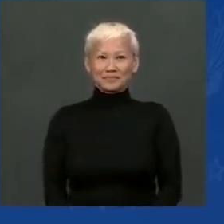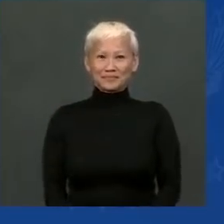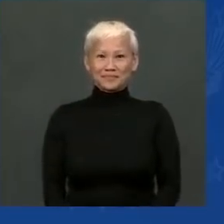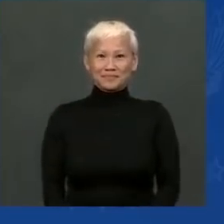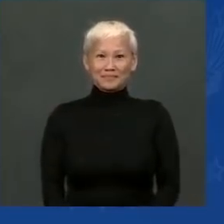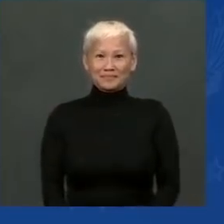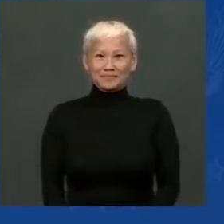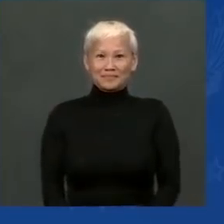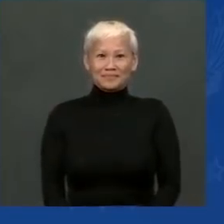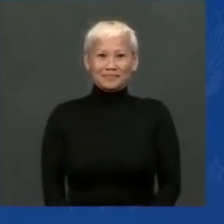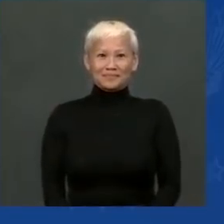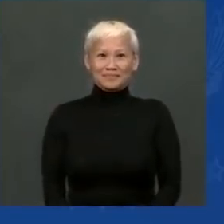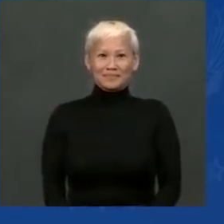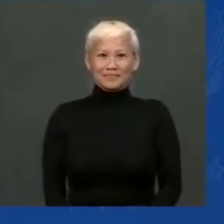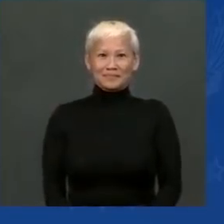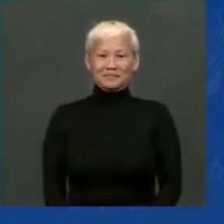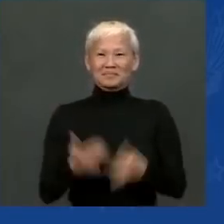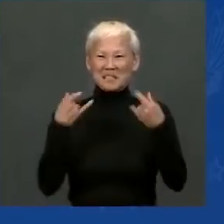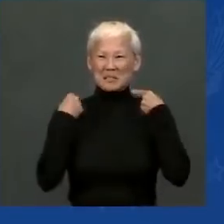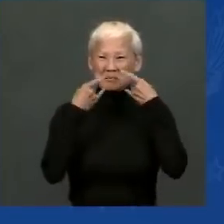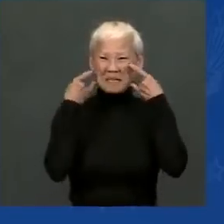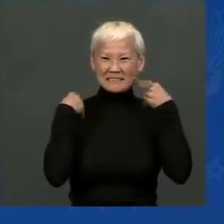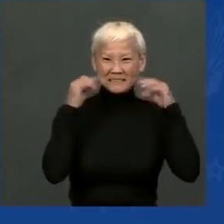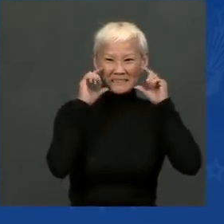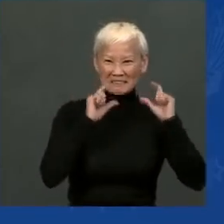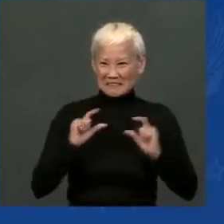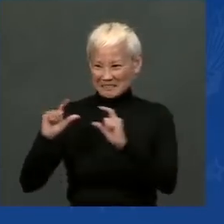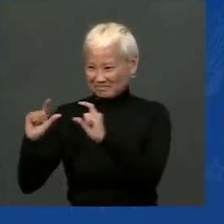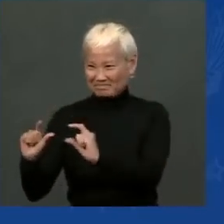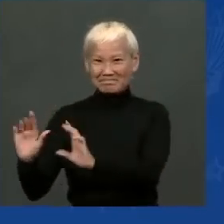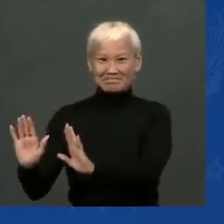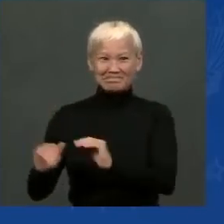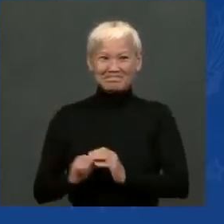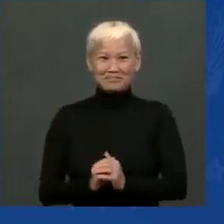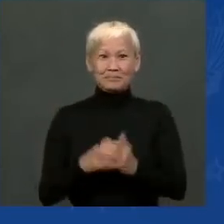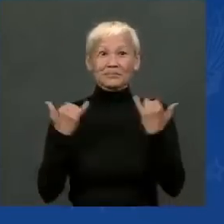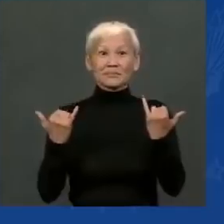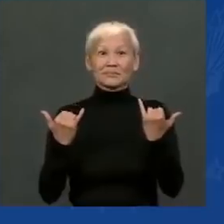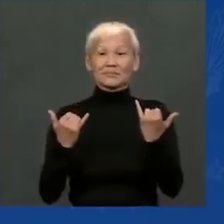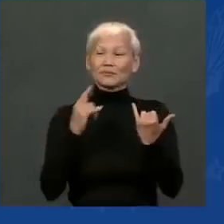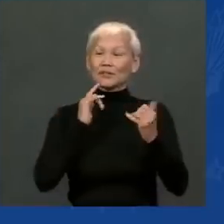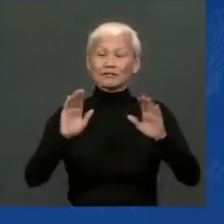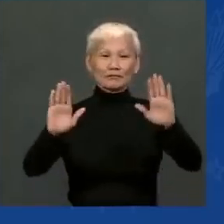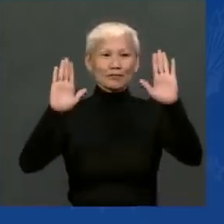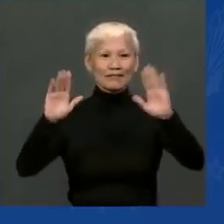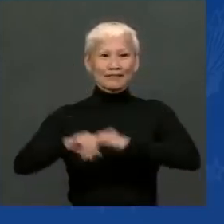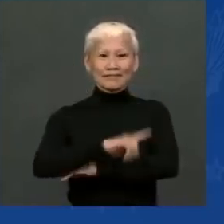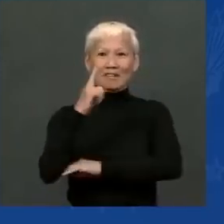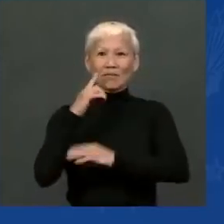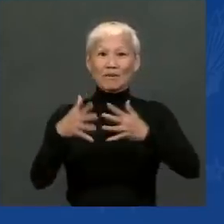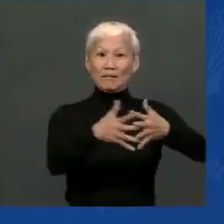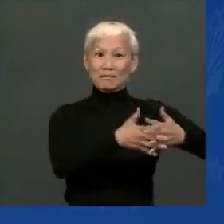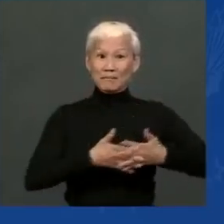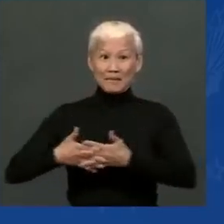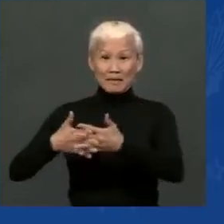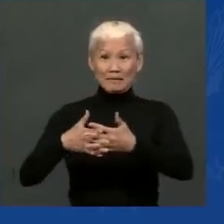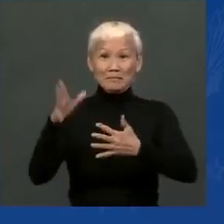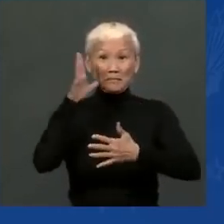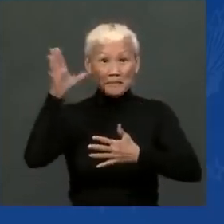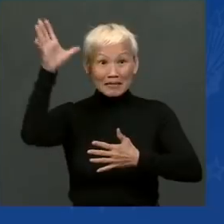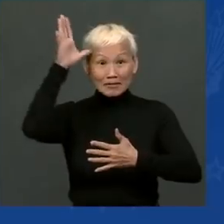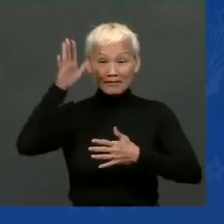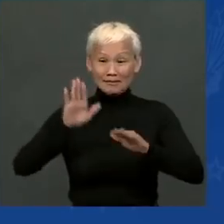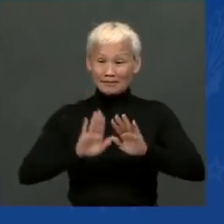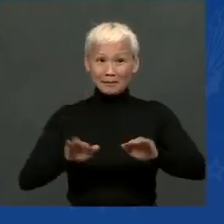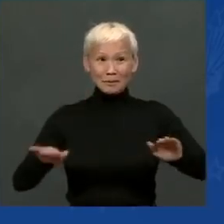Get my mask here. Today is a great day for American parents and American families and American children. We've taken